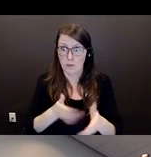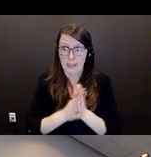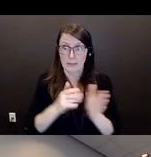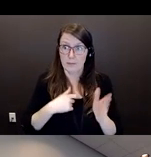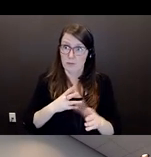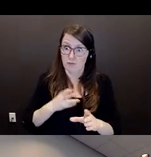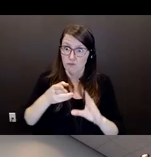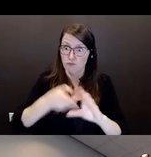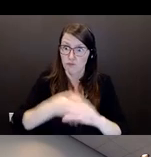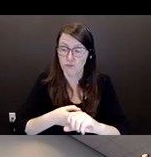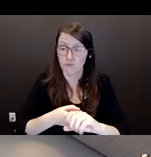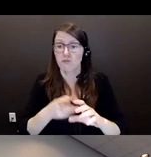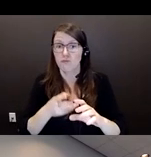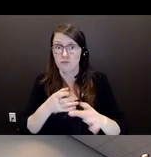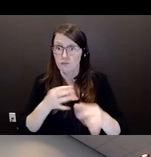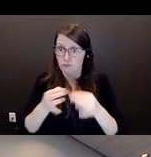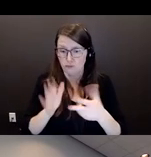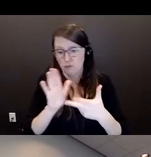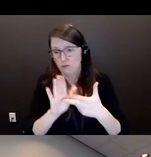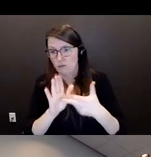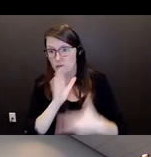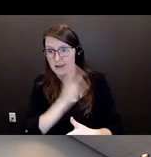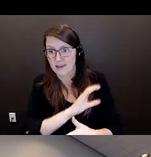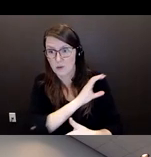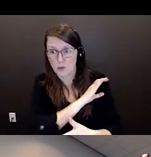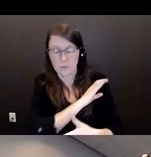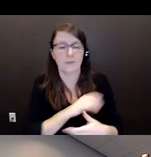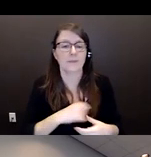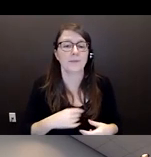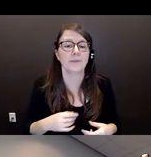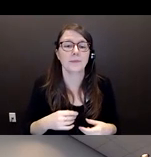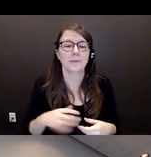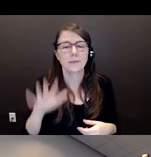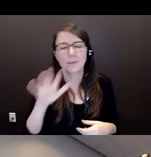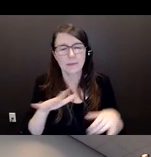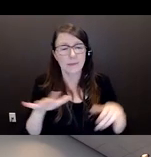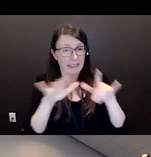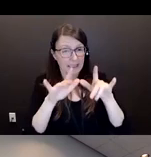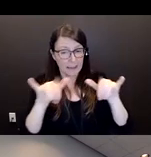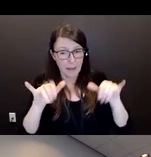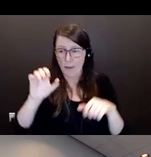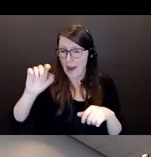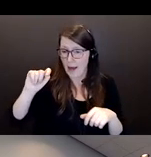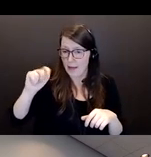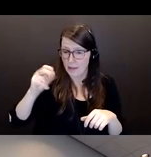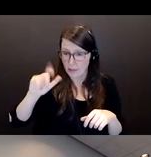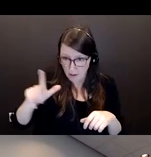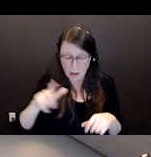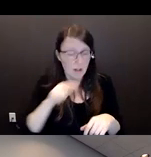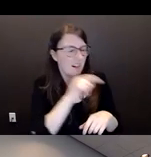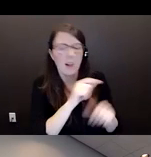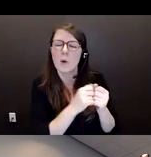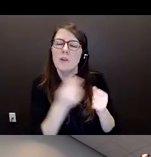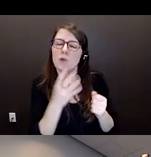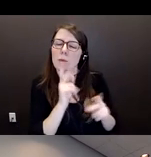trial, totally unrelated. It just so happened around that same time that Ethel, in the company of a few people from her